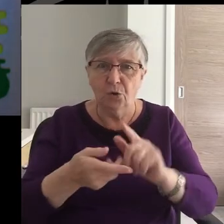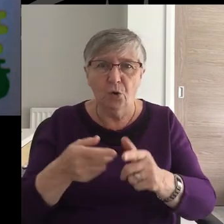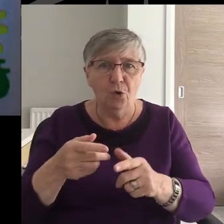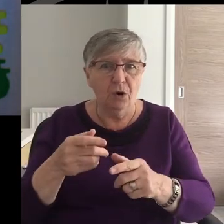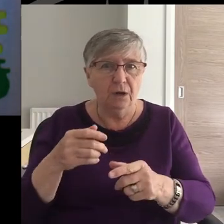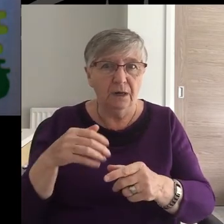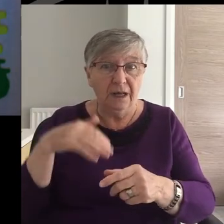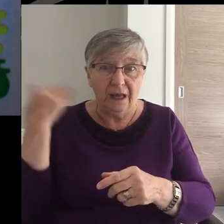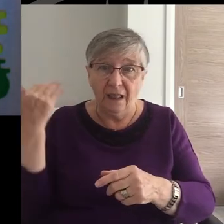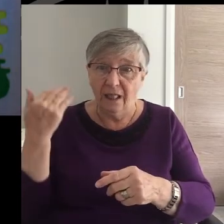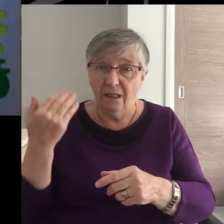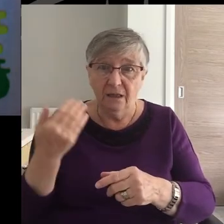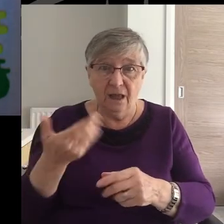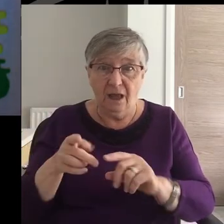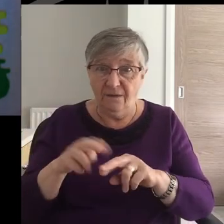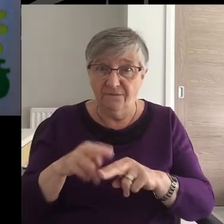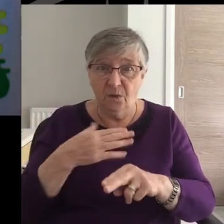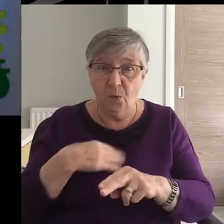will, at whim.